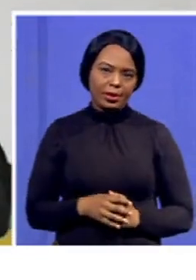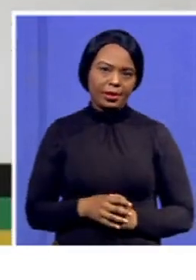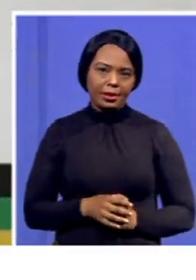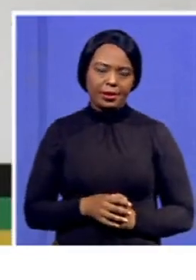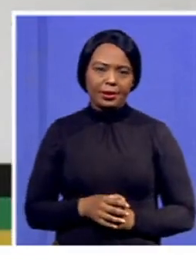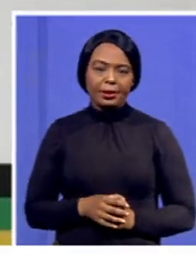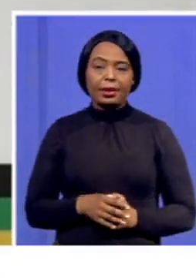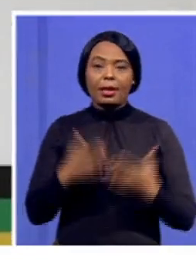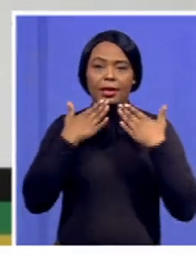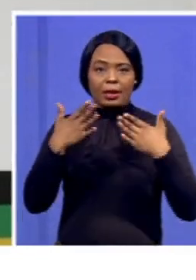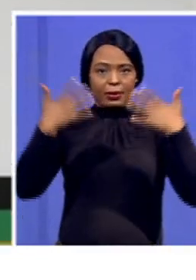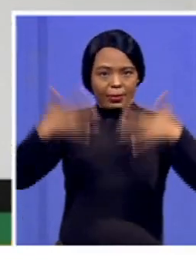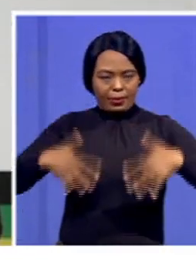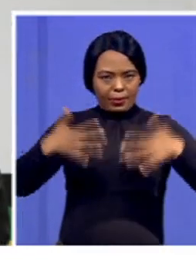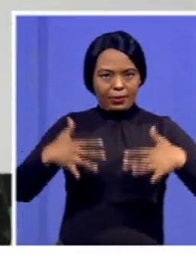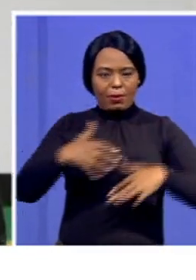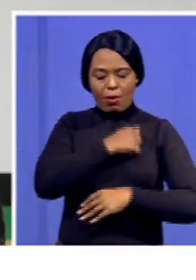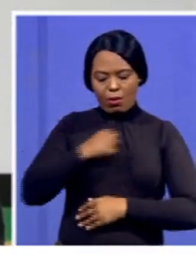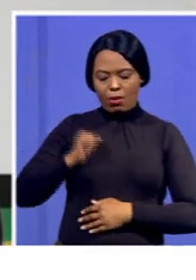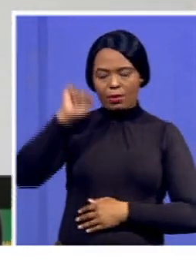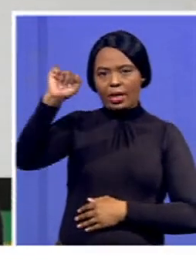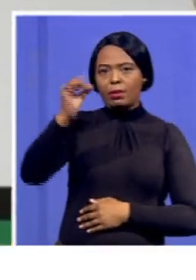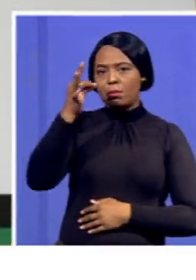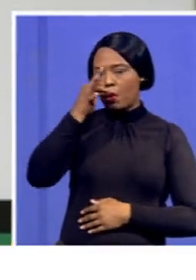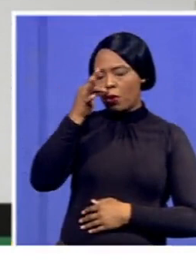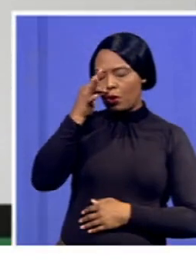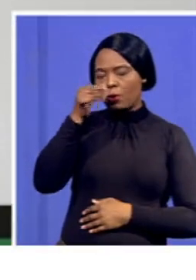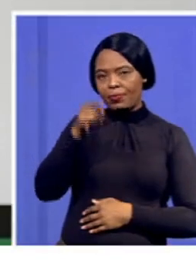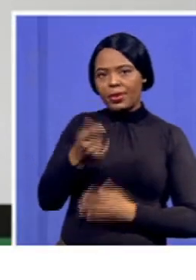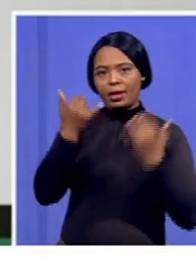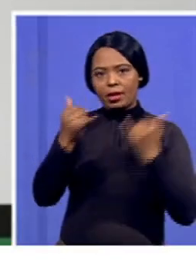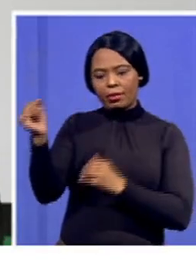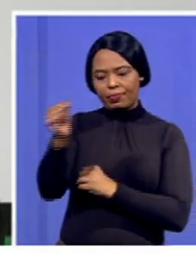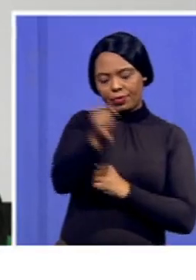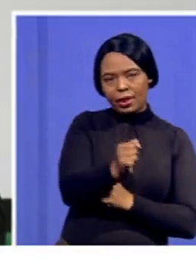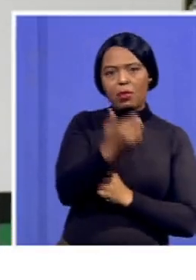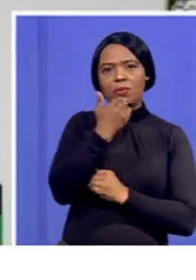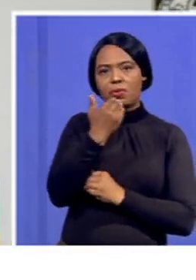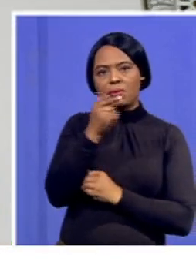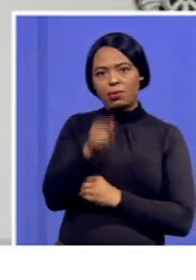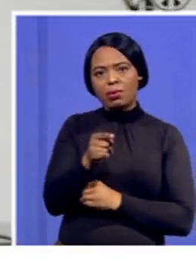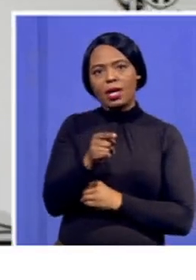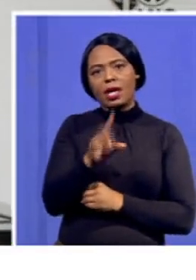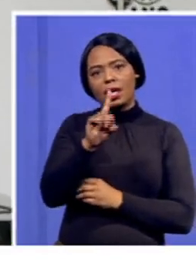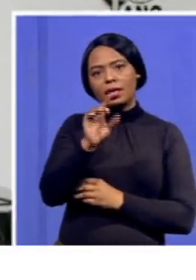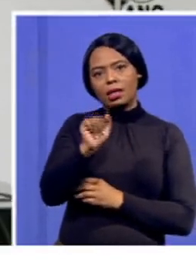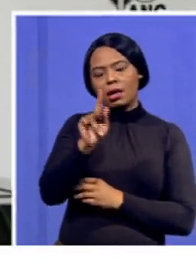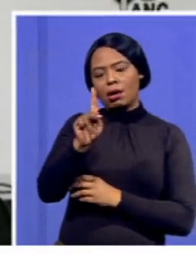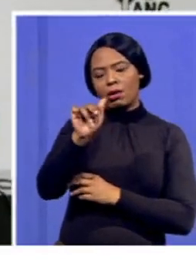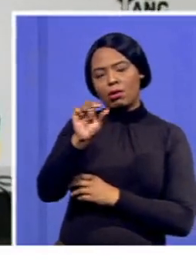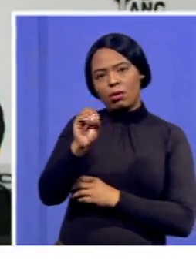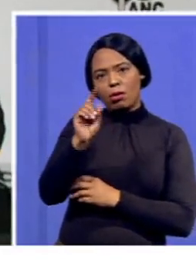Thank you very much, Comrade Mamouloko. I'm now going to invite Comrade Dakota Lehuete to speak on the